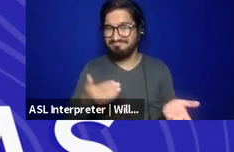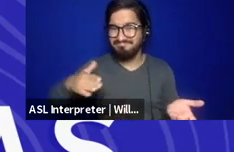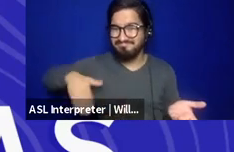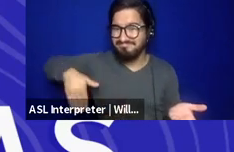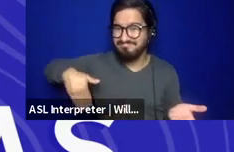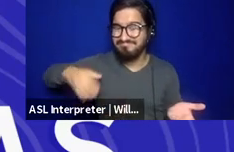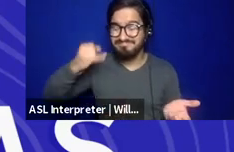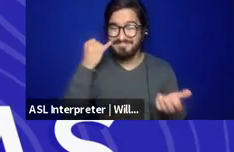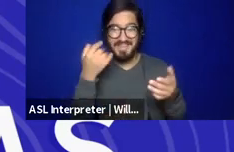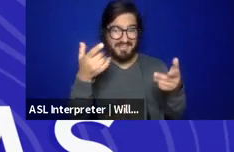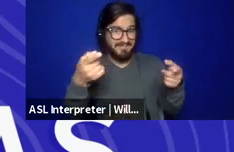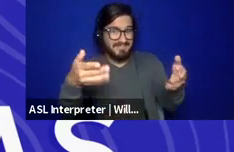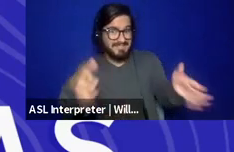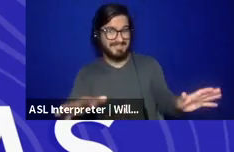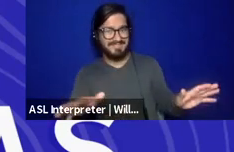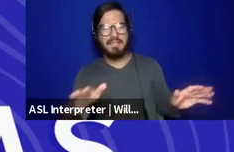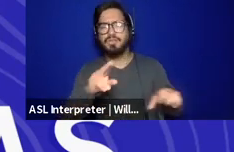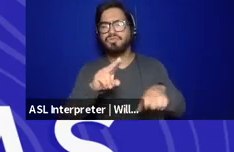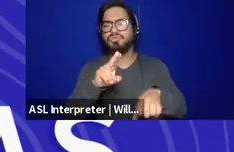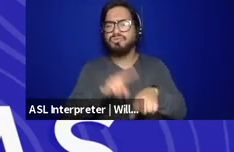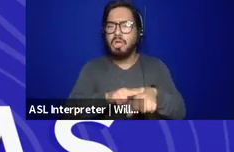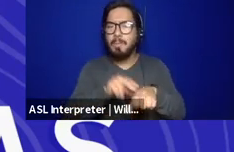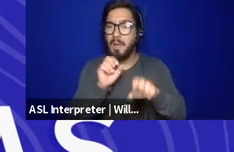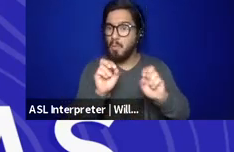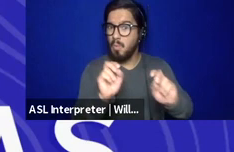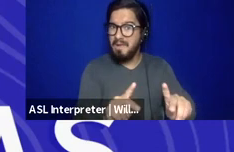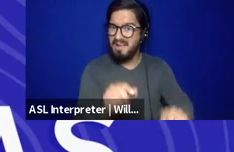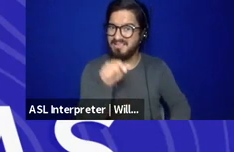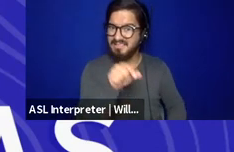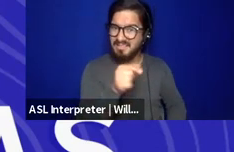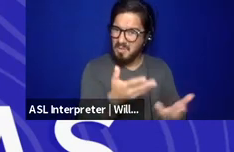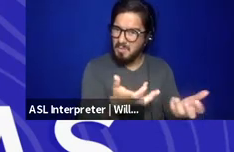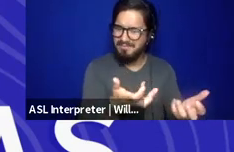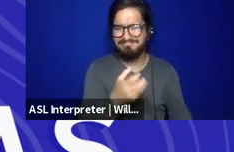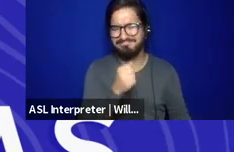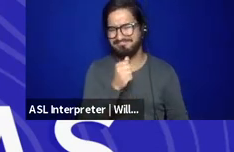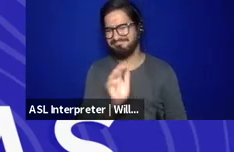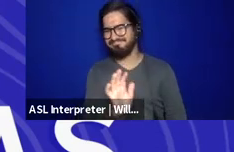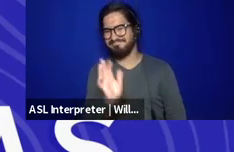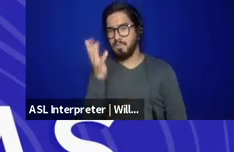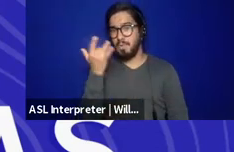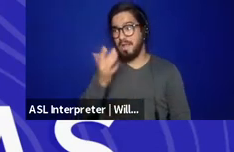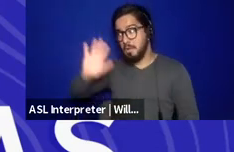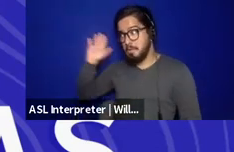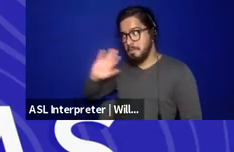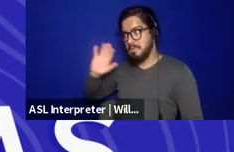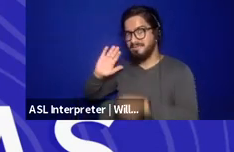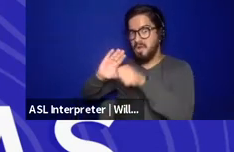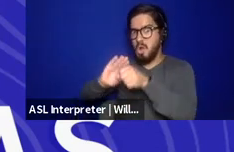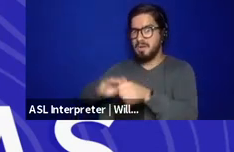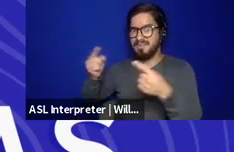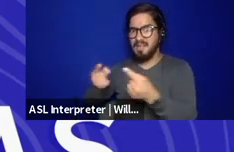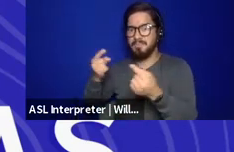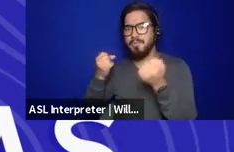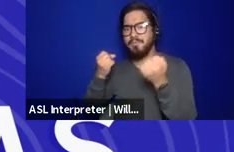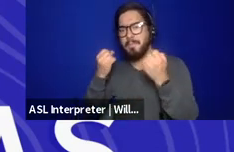normal is not something that we want to go back to where we were before was incredibly oppressive and harmful for so many of our communities.